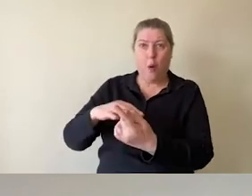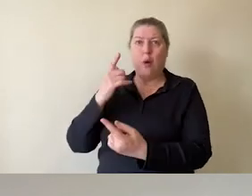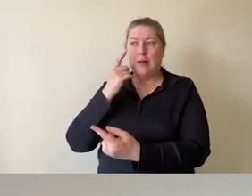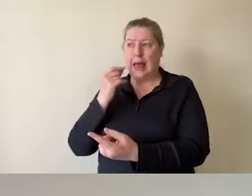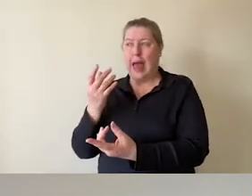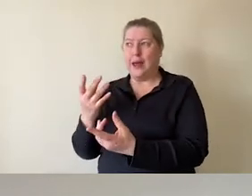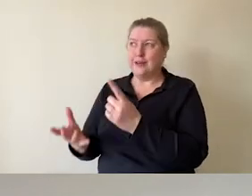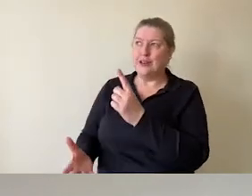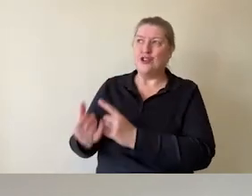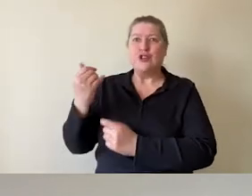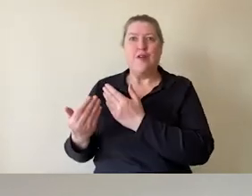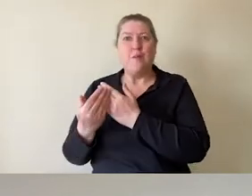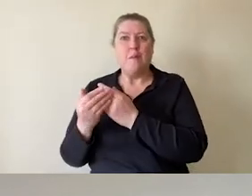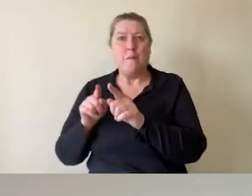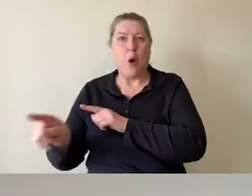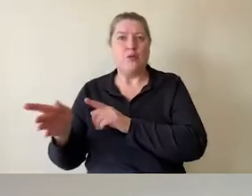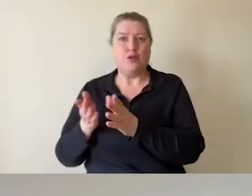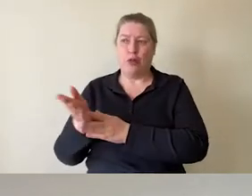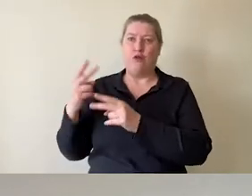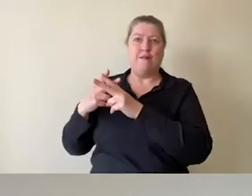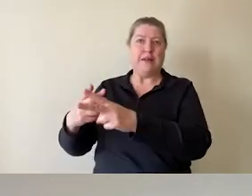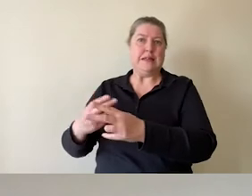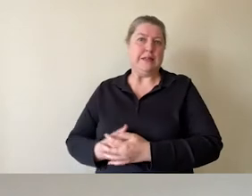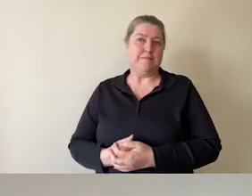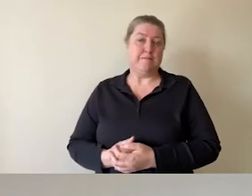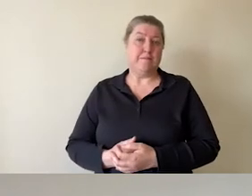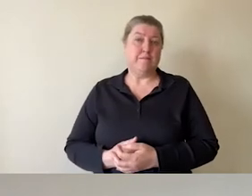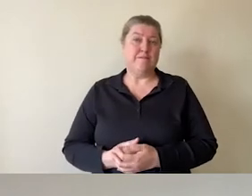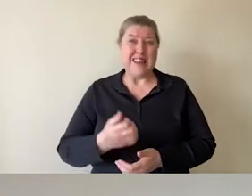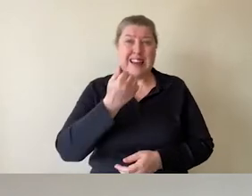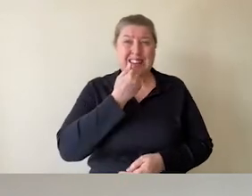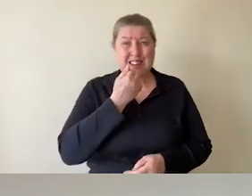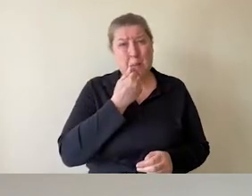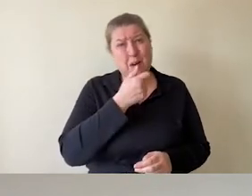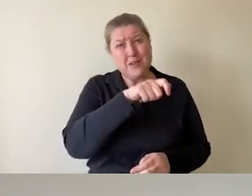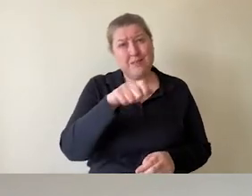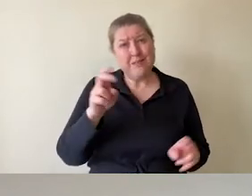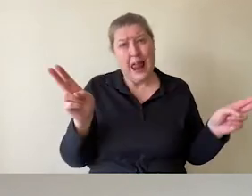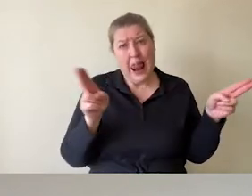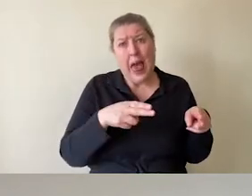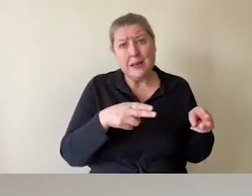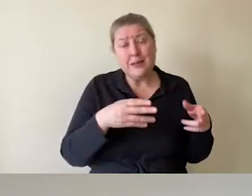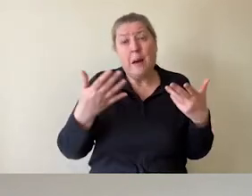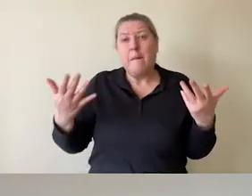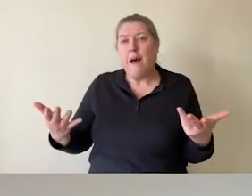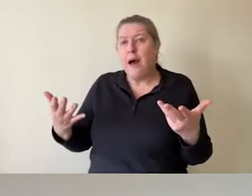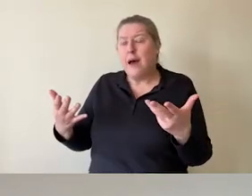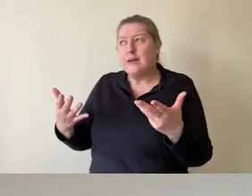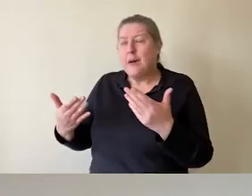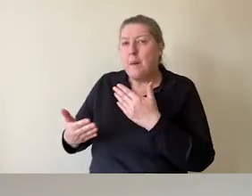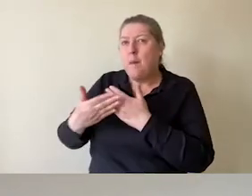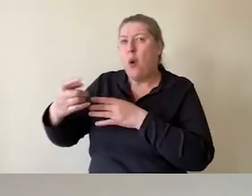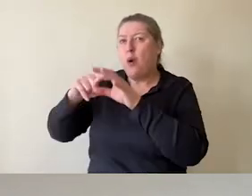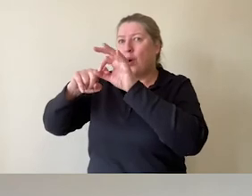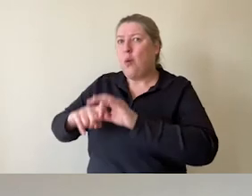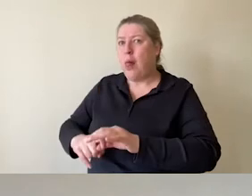their visit. We would say that what you might lose in numbers, you gain in the quality